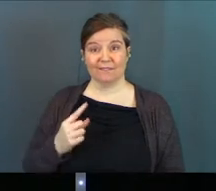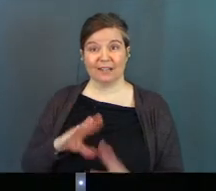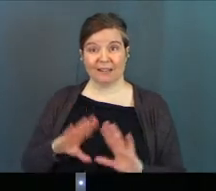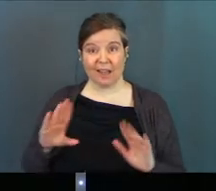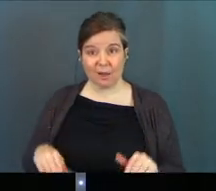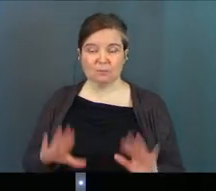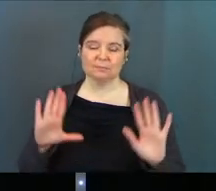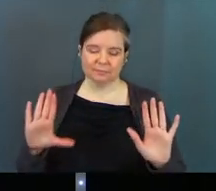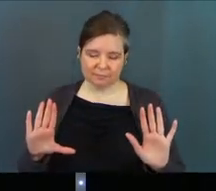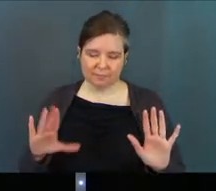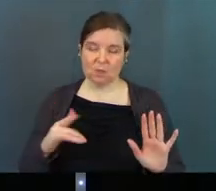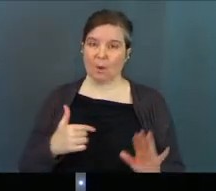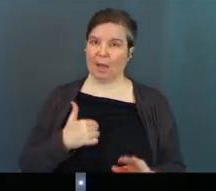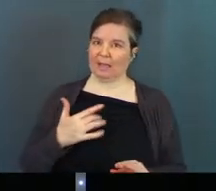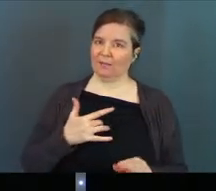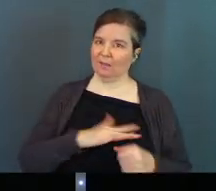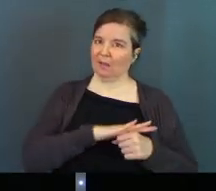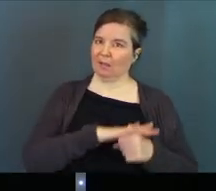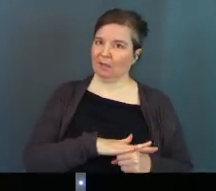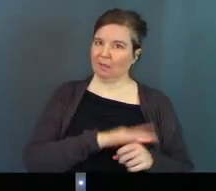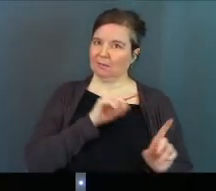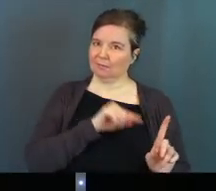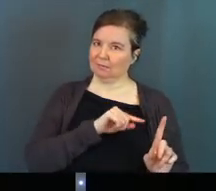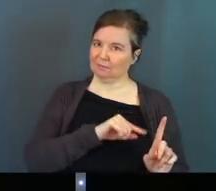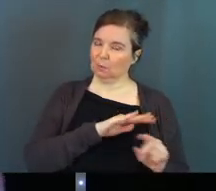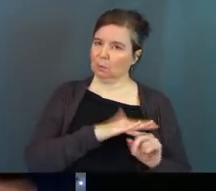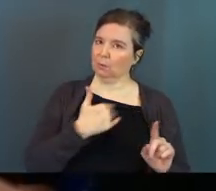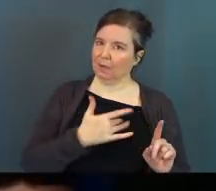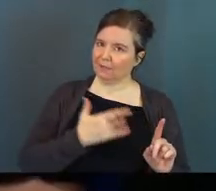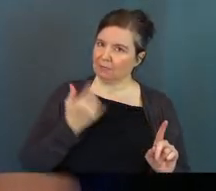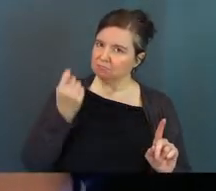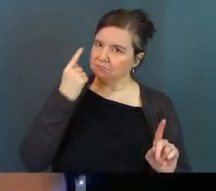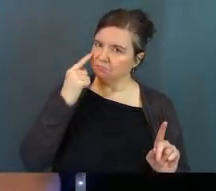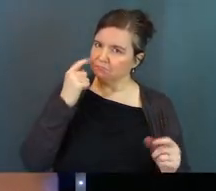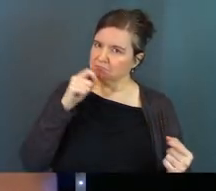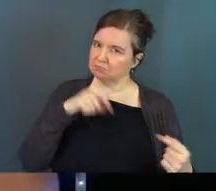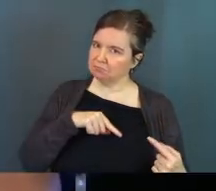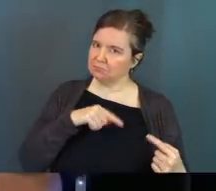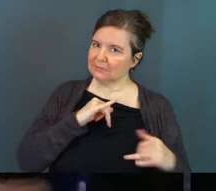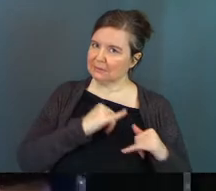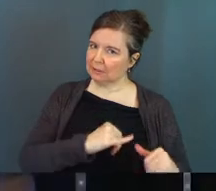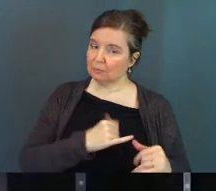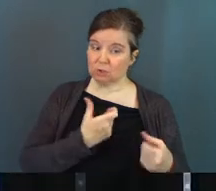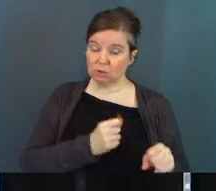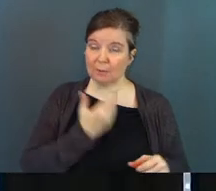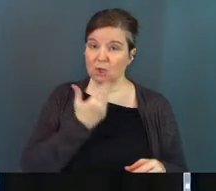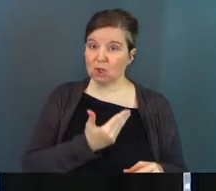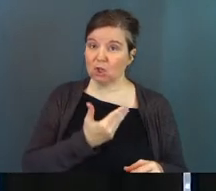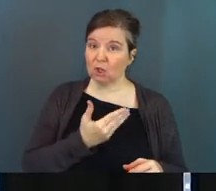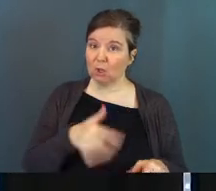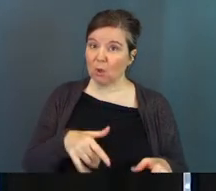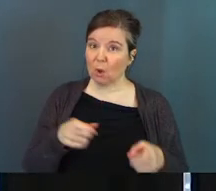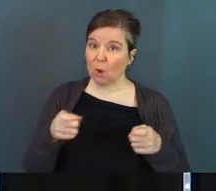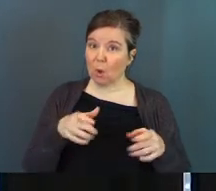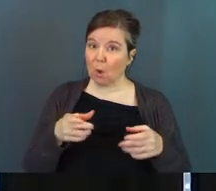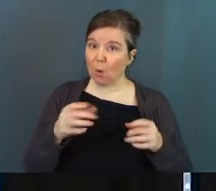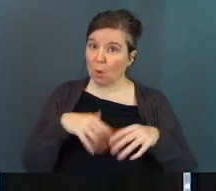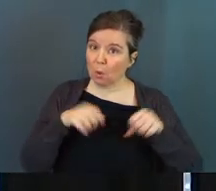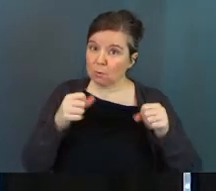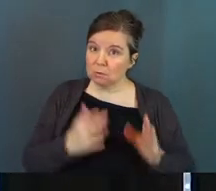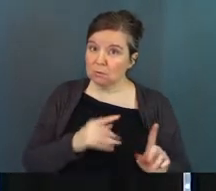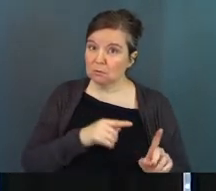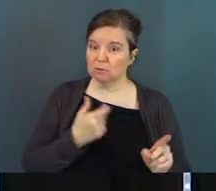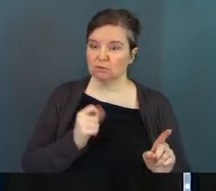our house. So again, I can feel for Martha. What she's trying to do is, again, she's trying to be a good host, right?